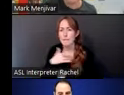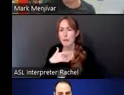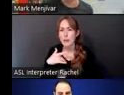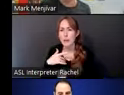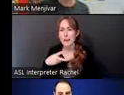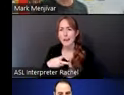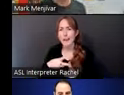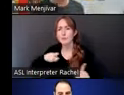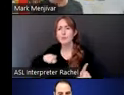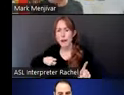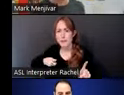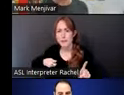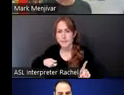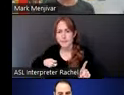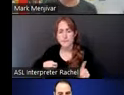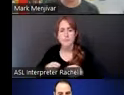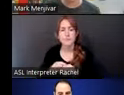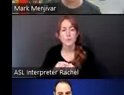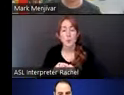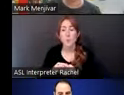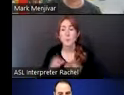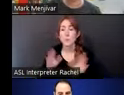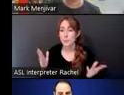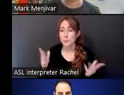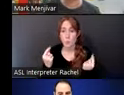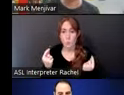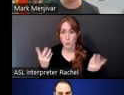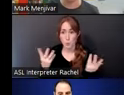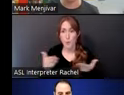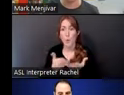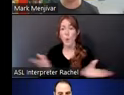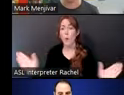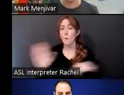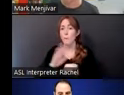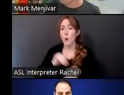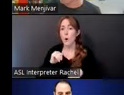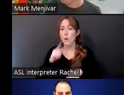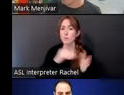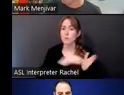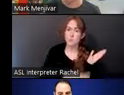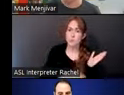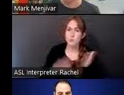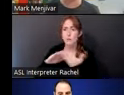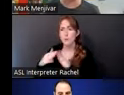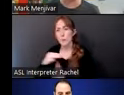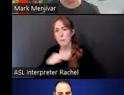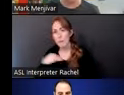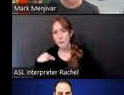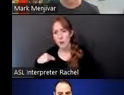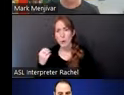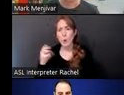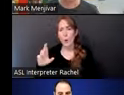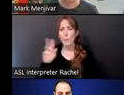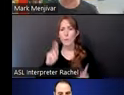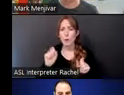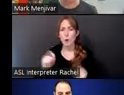interviews, what we did is did an open call to students and community members in each place for people to come to a one-day